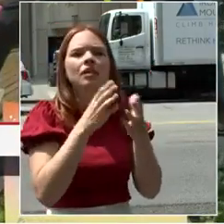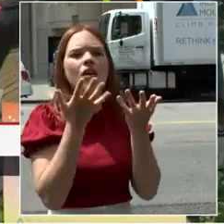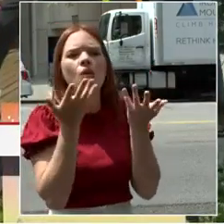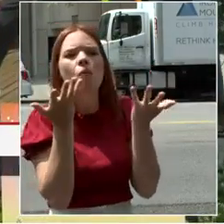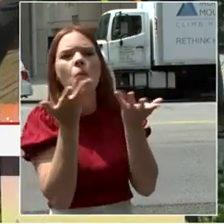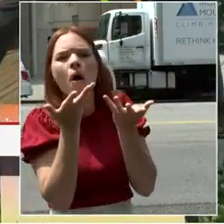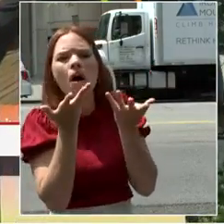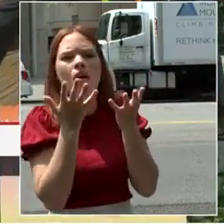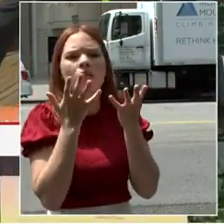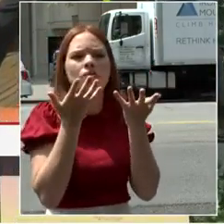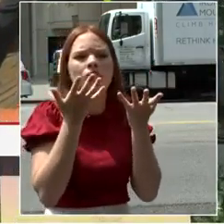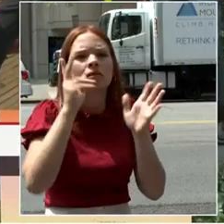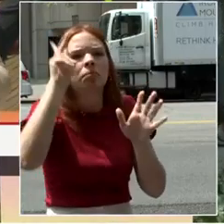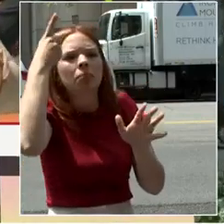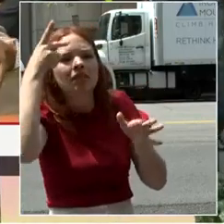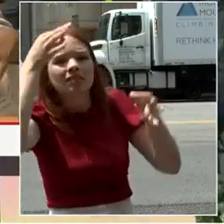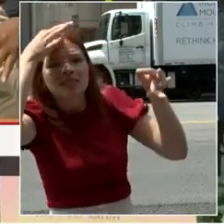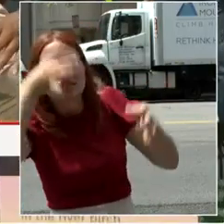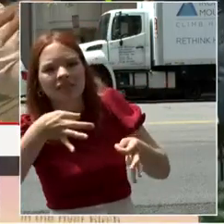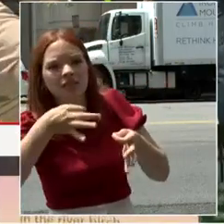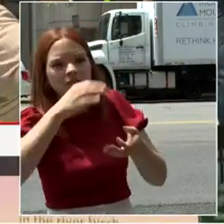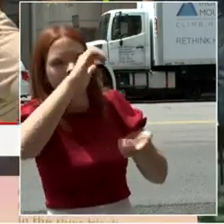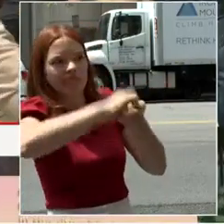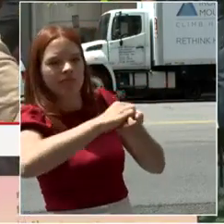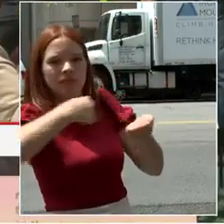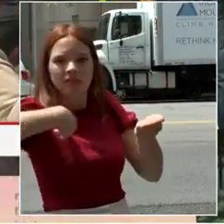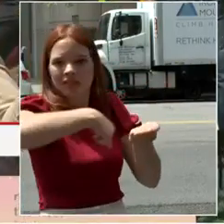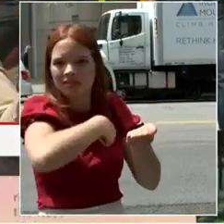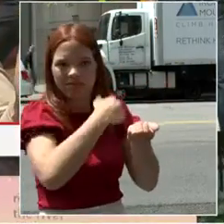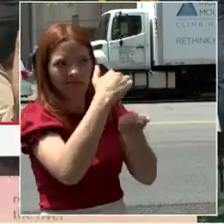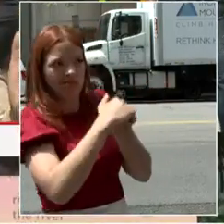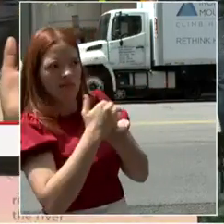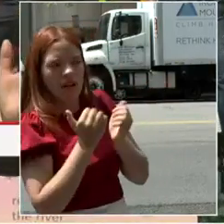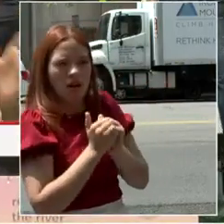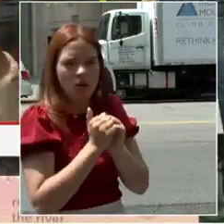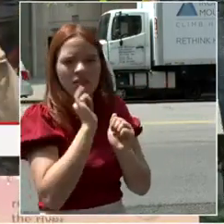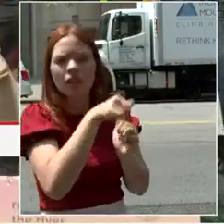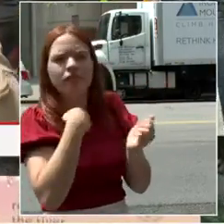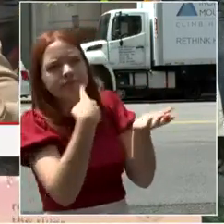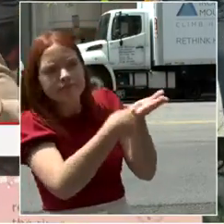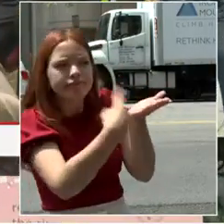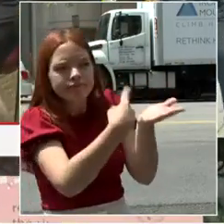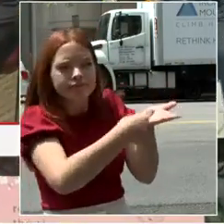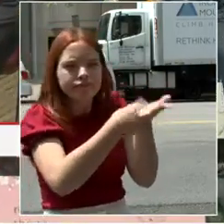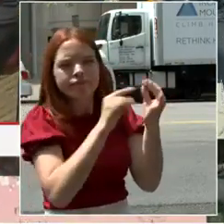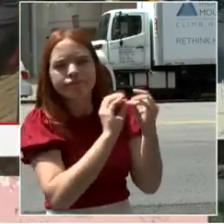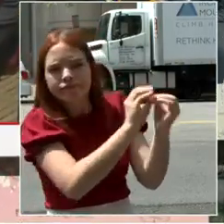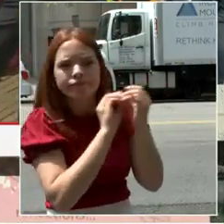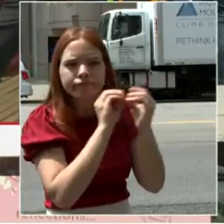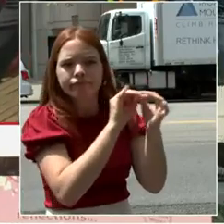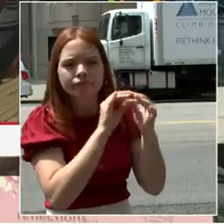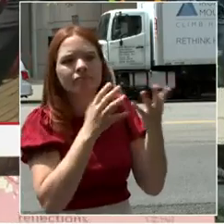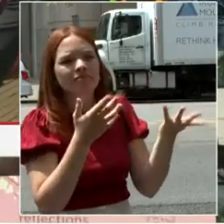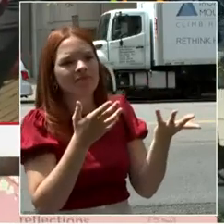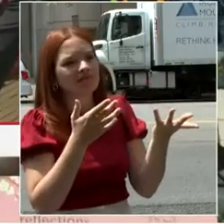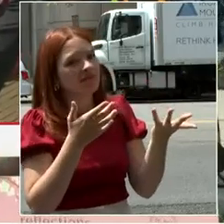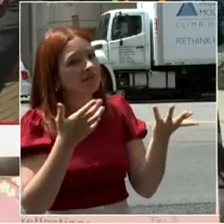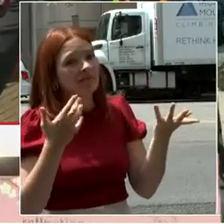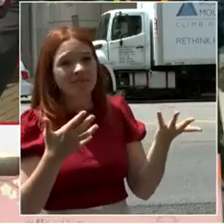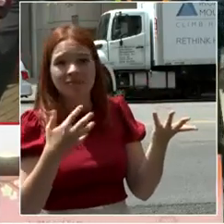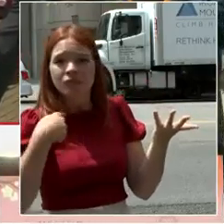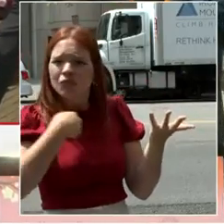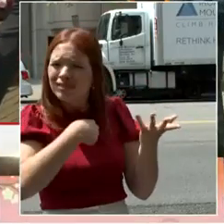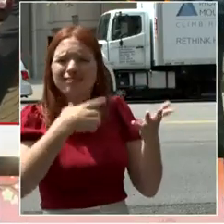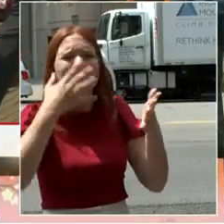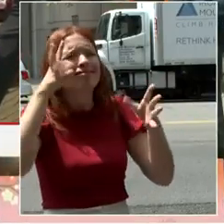But I have to tell you, we have unleashed our creativity. I have charged everybody with,